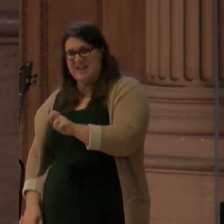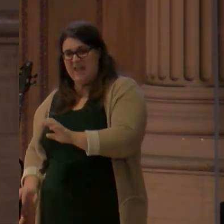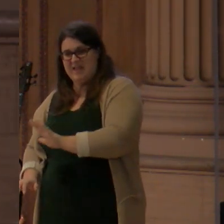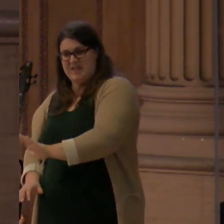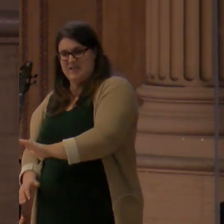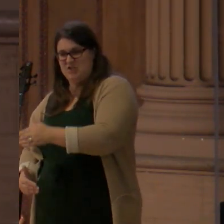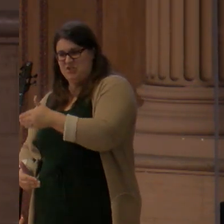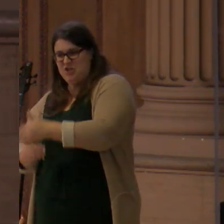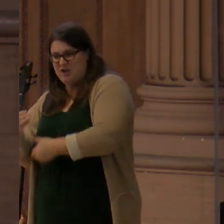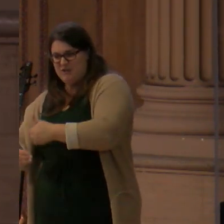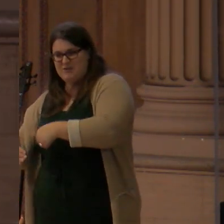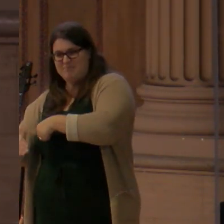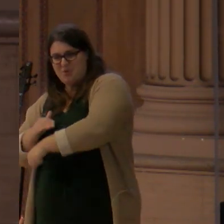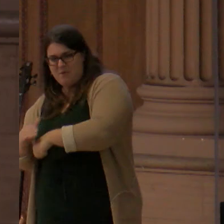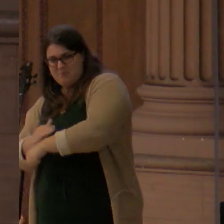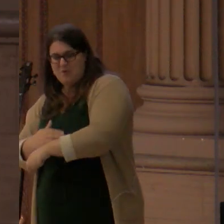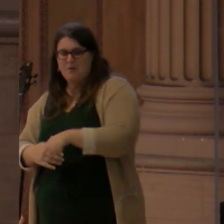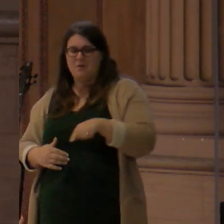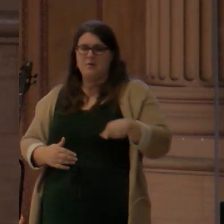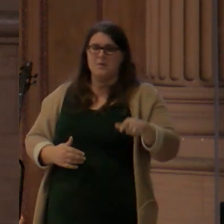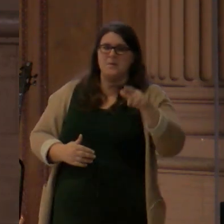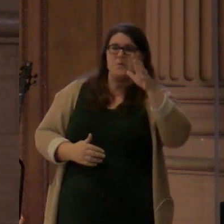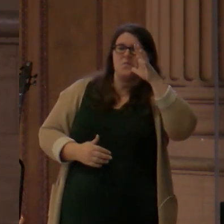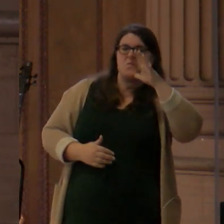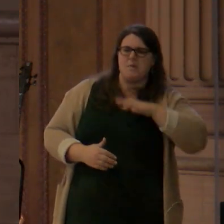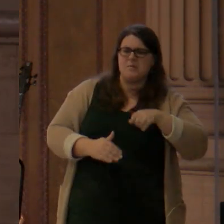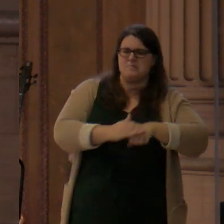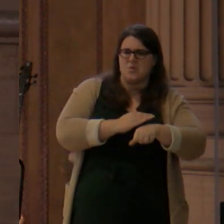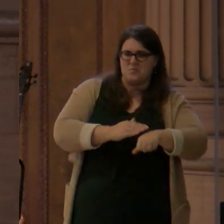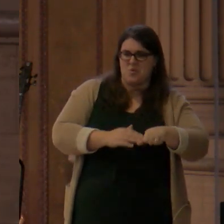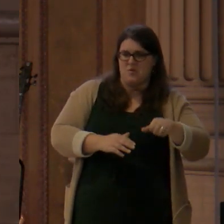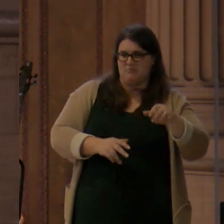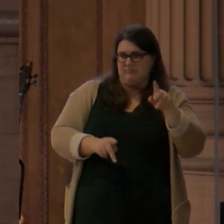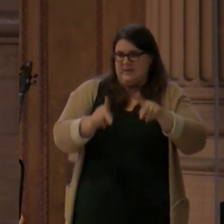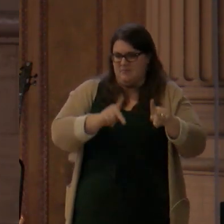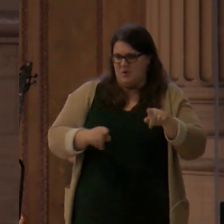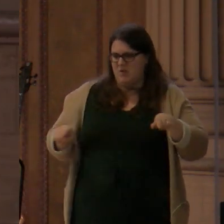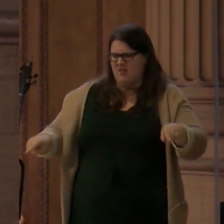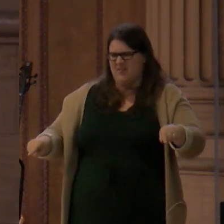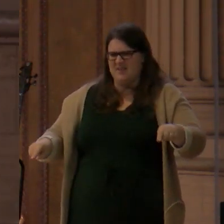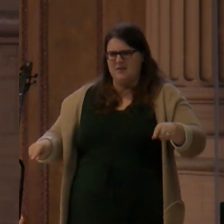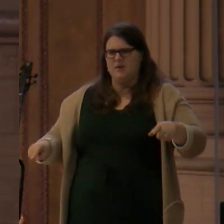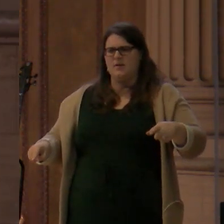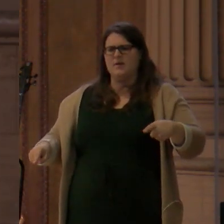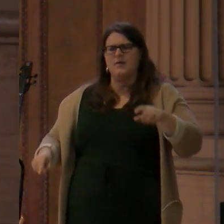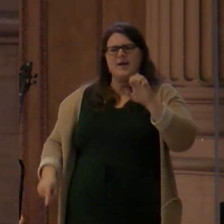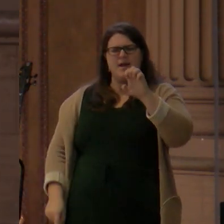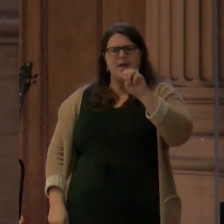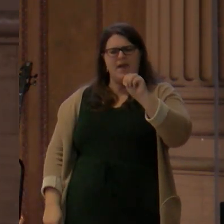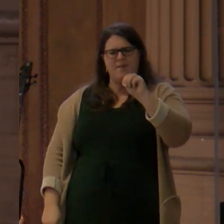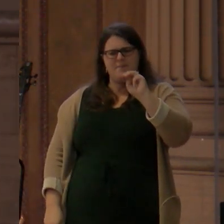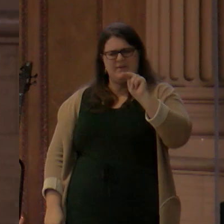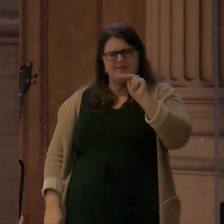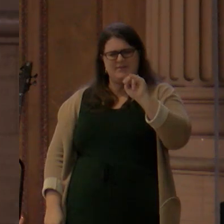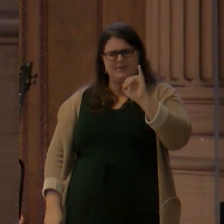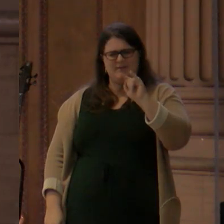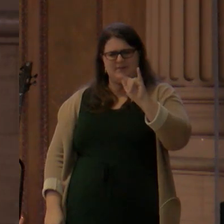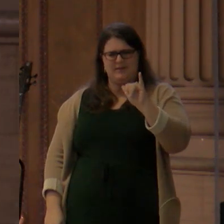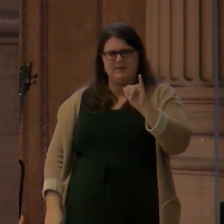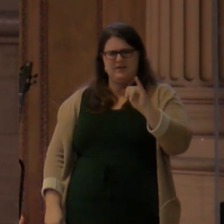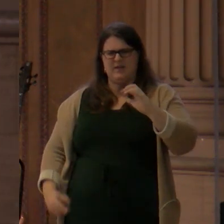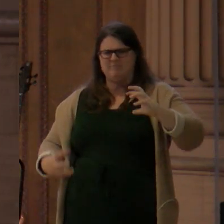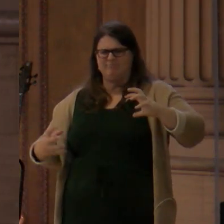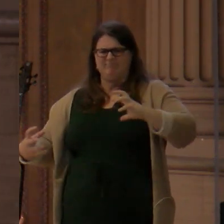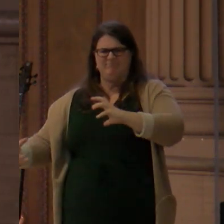He shall bruise your head and you shall bruise his heel. Again, God says, I'm going to put enmity between you,